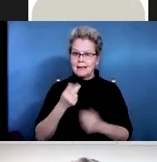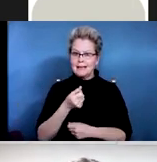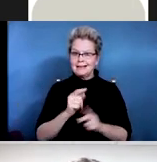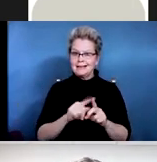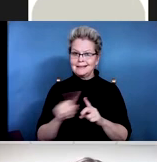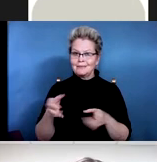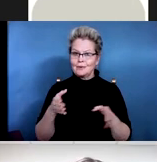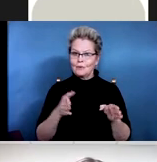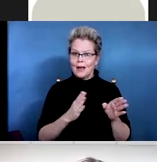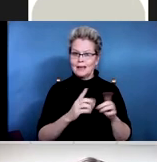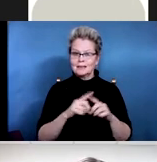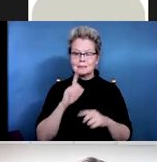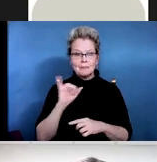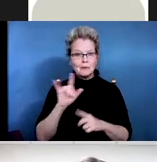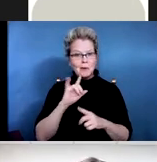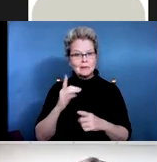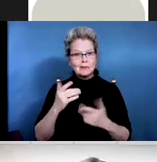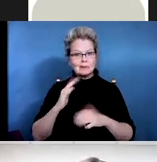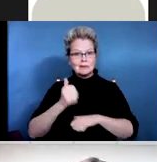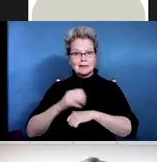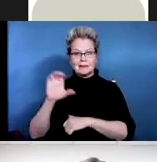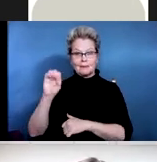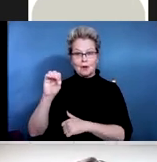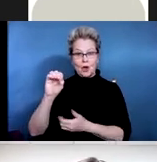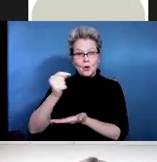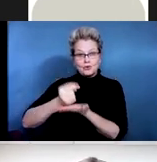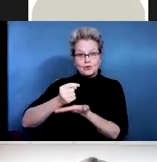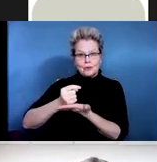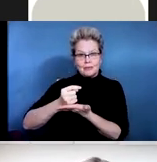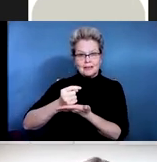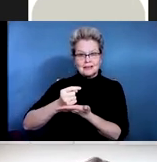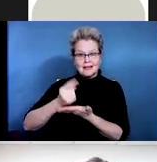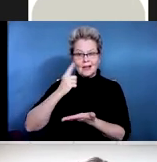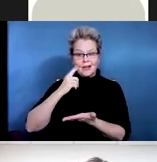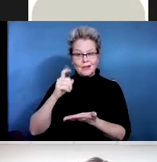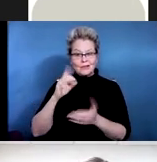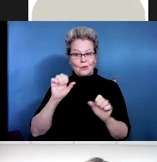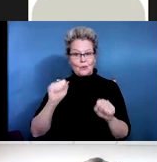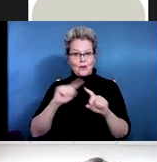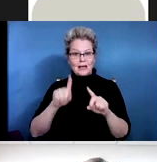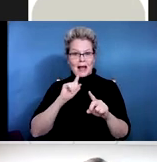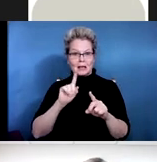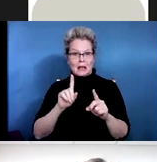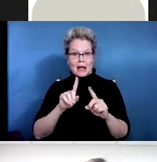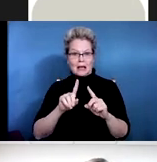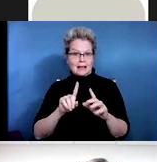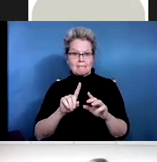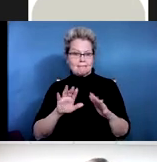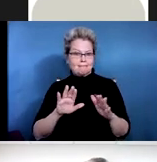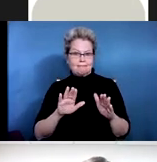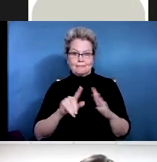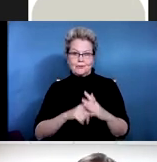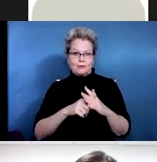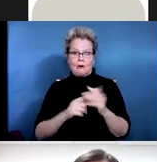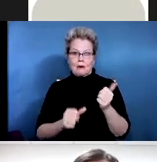-treatments between myself and some of the therapists. So, we allow for early introduction of assistive technology. So, during my